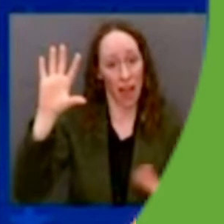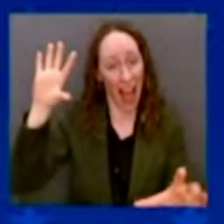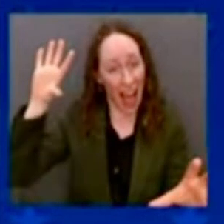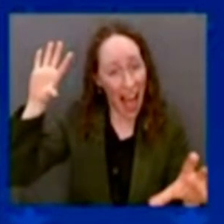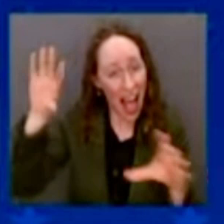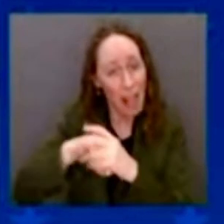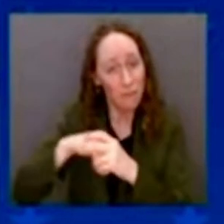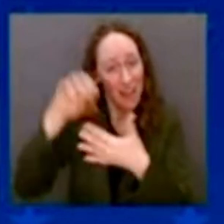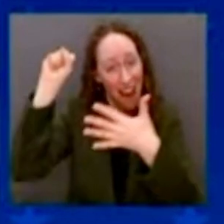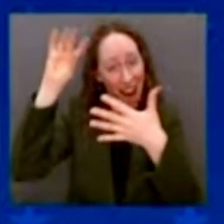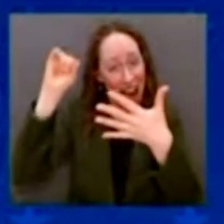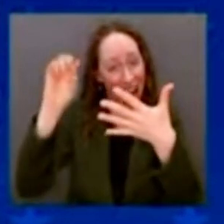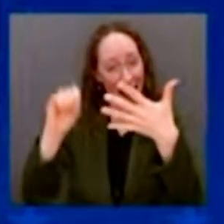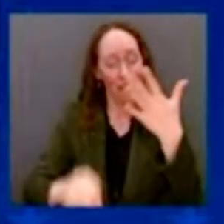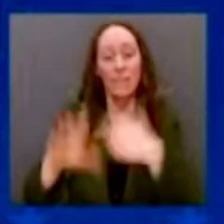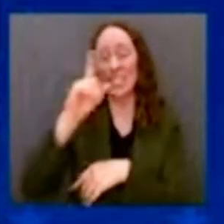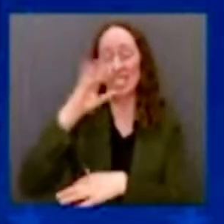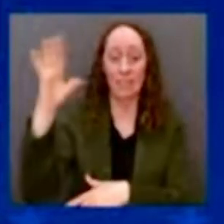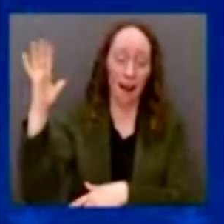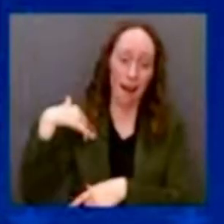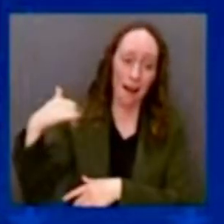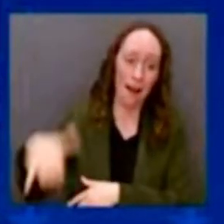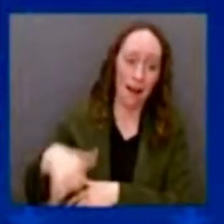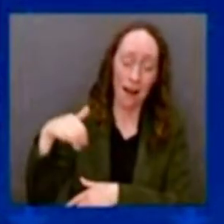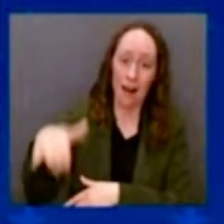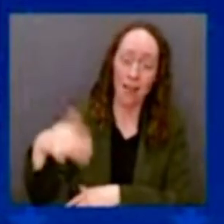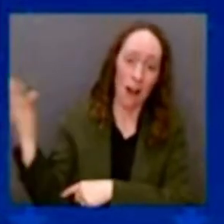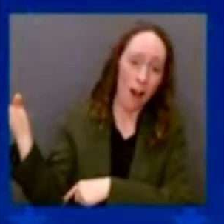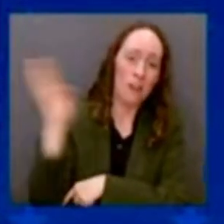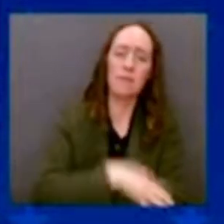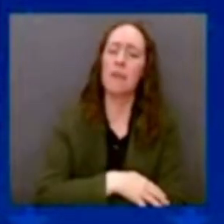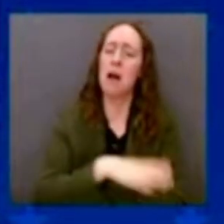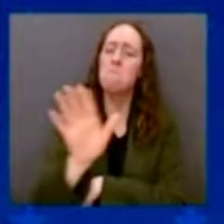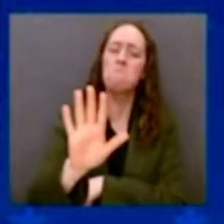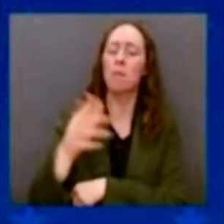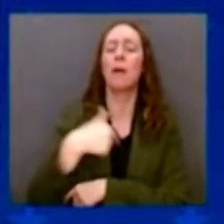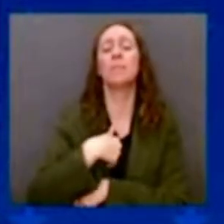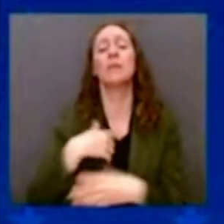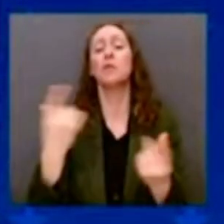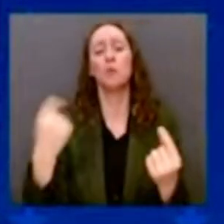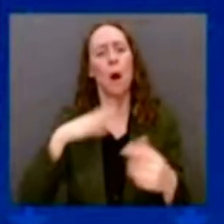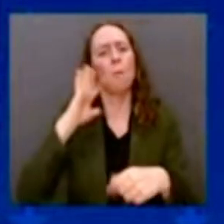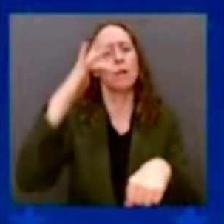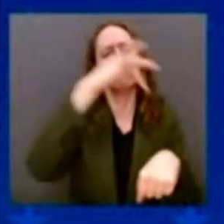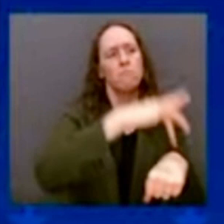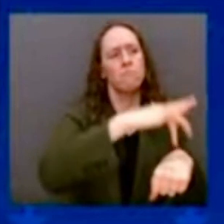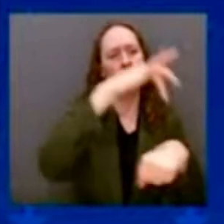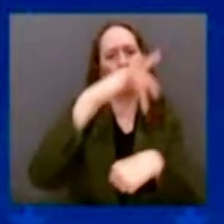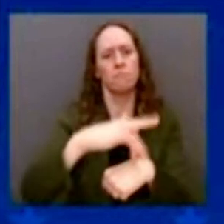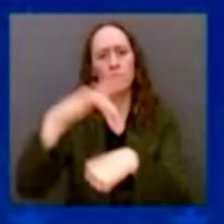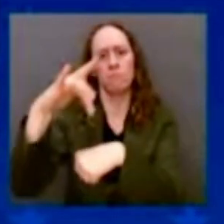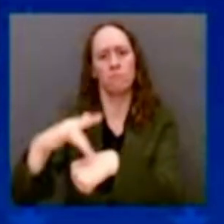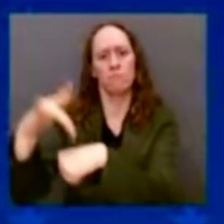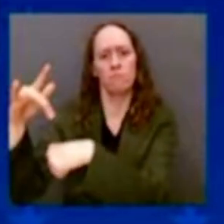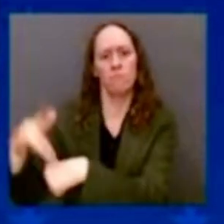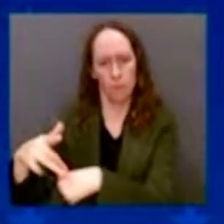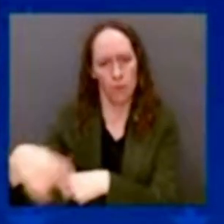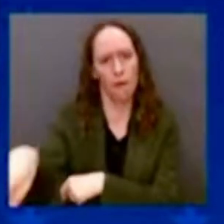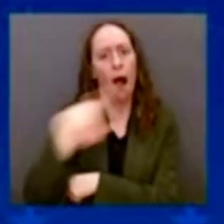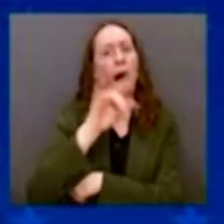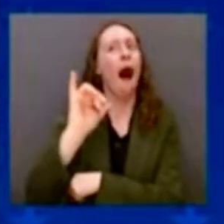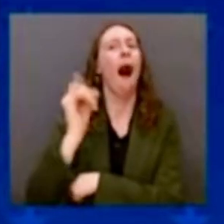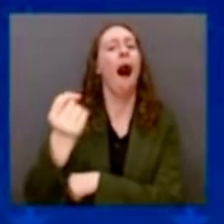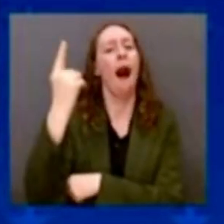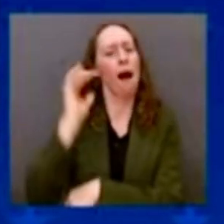What we're for and how it will how it's in stark contrast what appears to be what the other